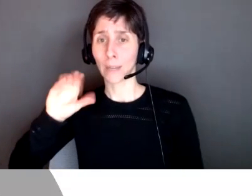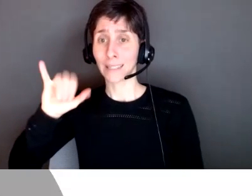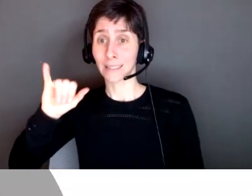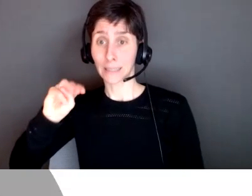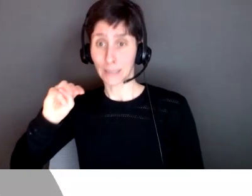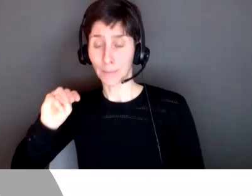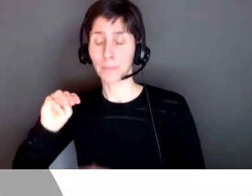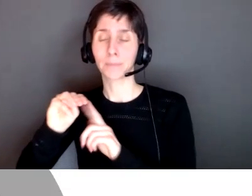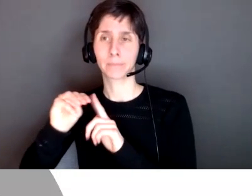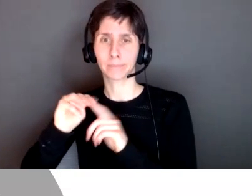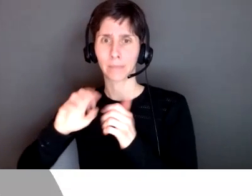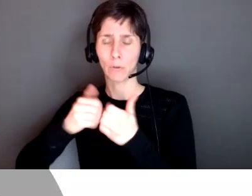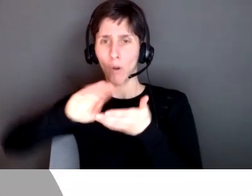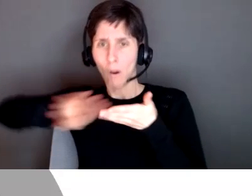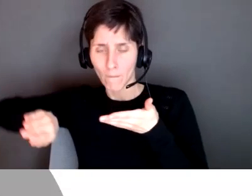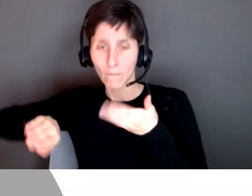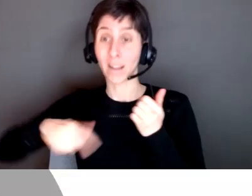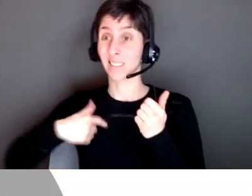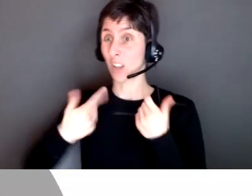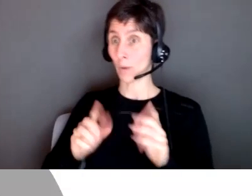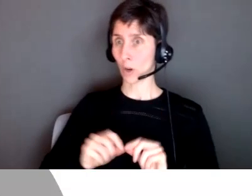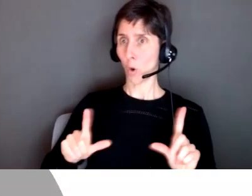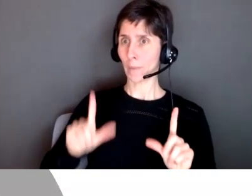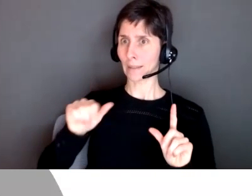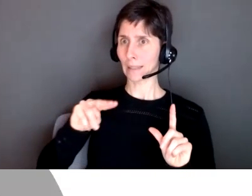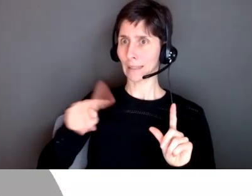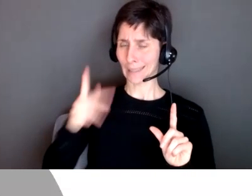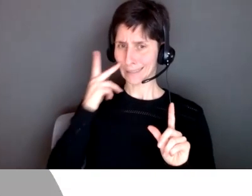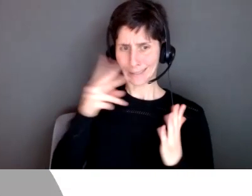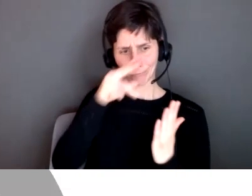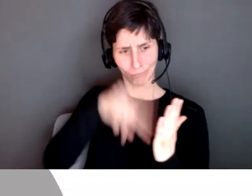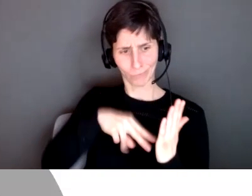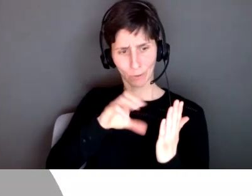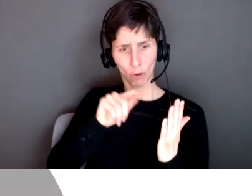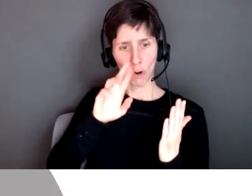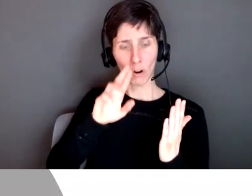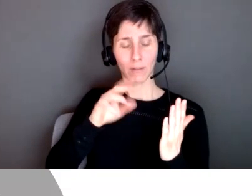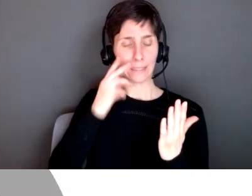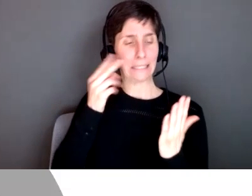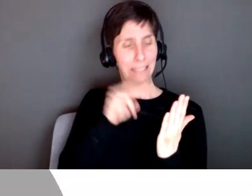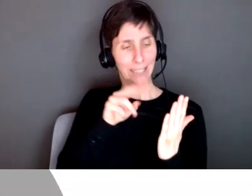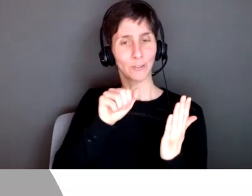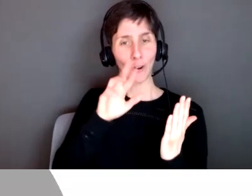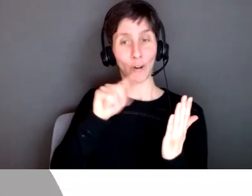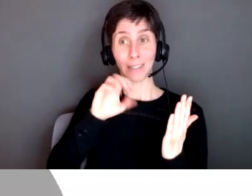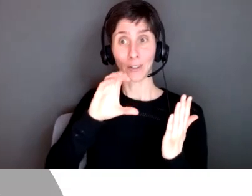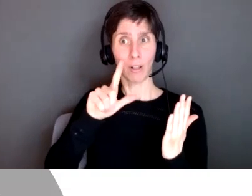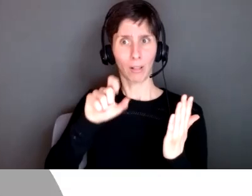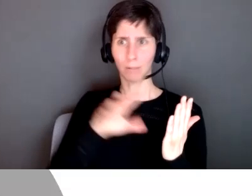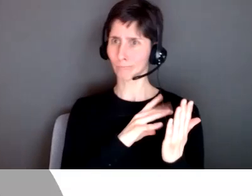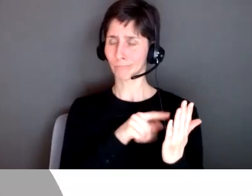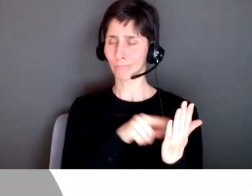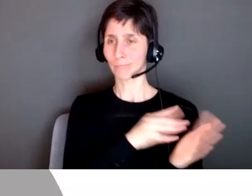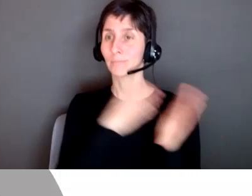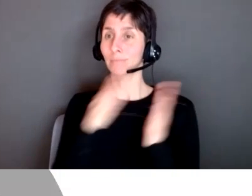already opened and it looks really interesting and then we have another comment from monica in indigenous culture it is respectful